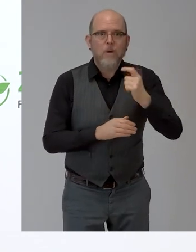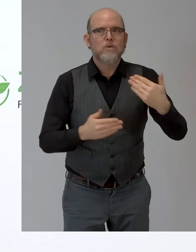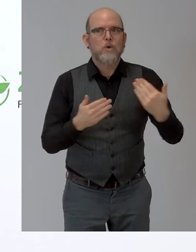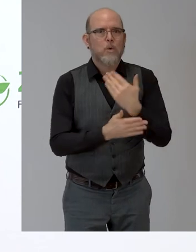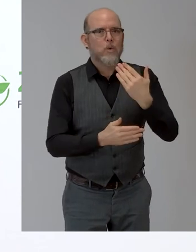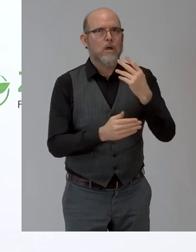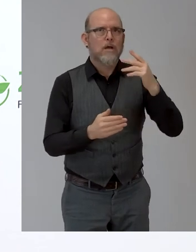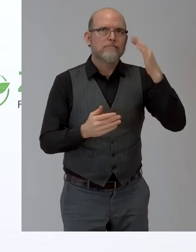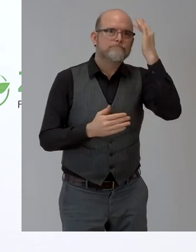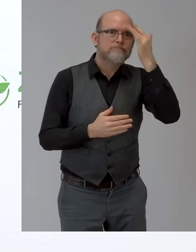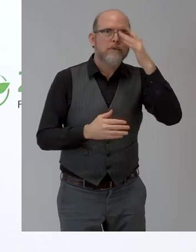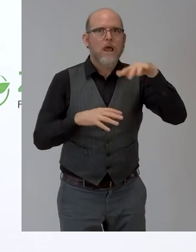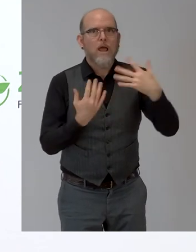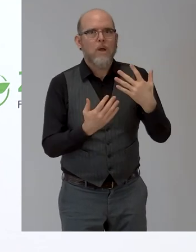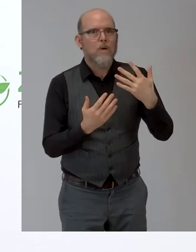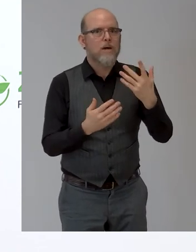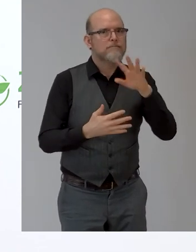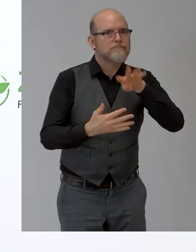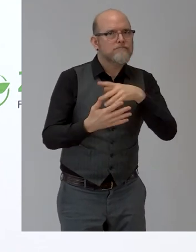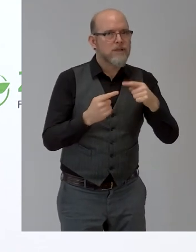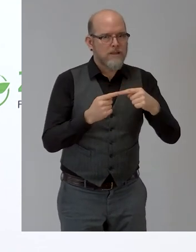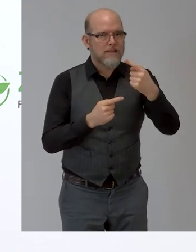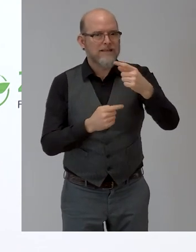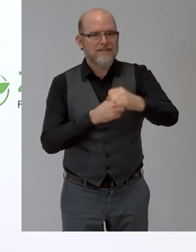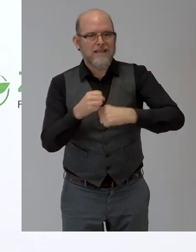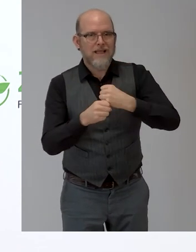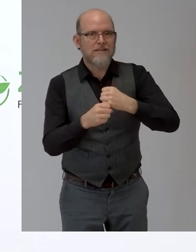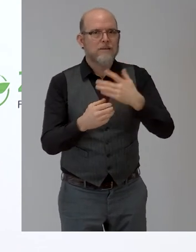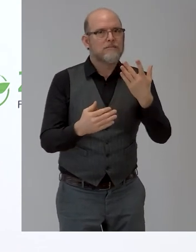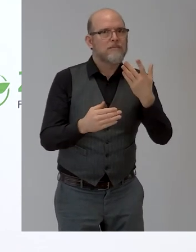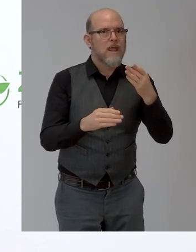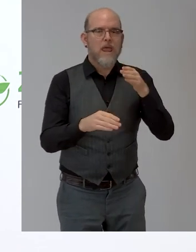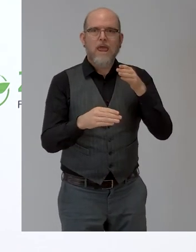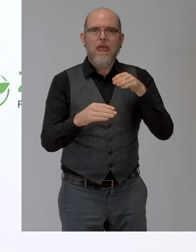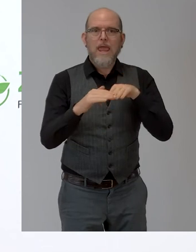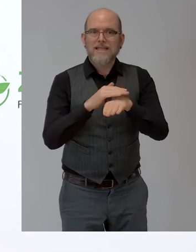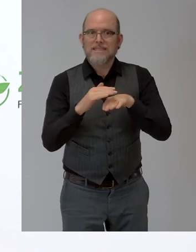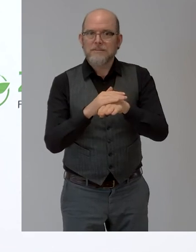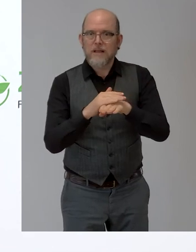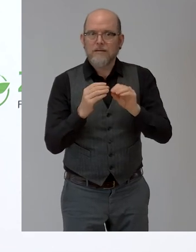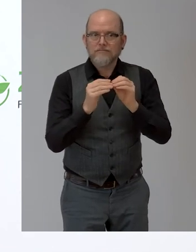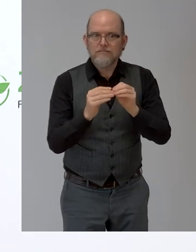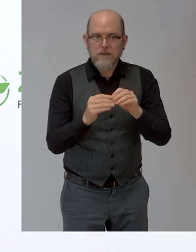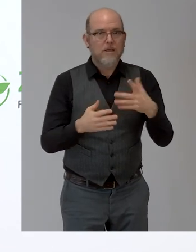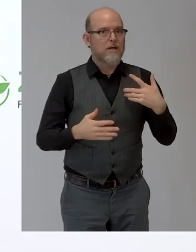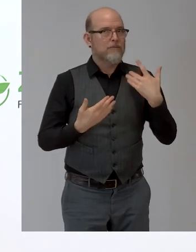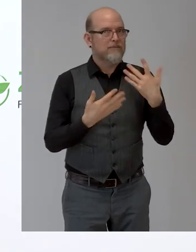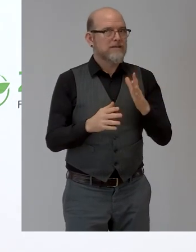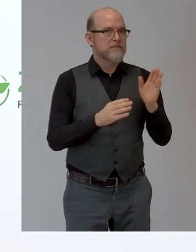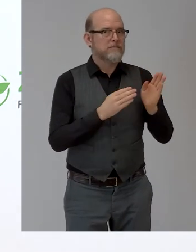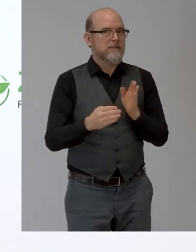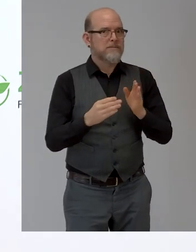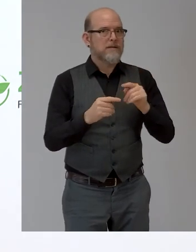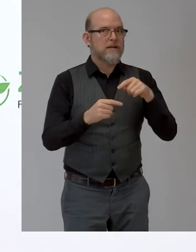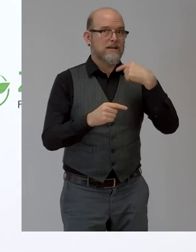topic. So last year it was employment. Next year it's accessibility. And we take some weeks to really chart the territory, see who's